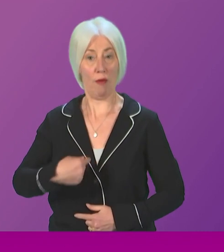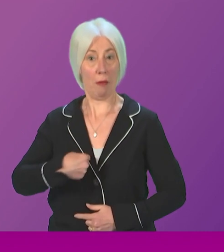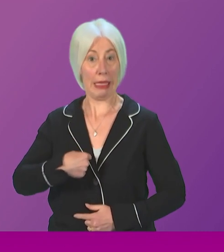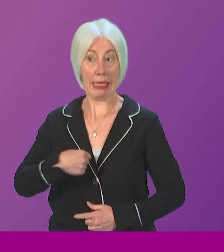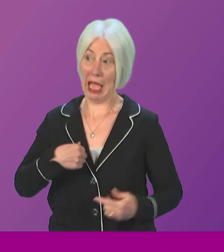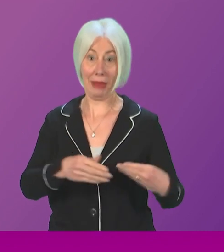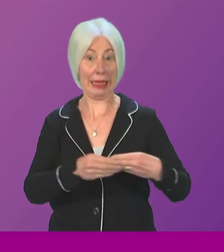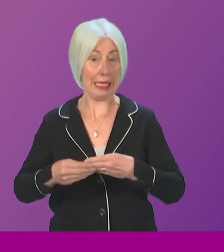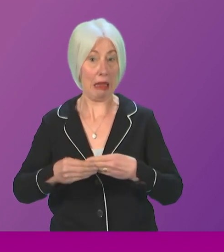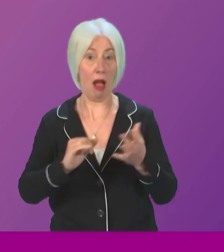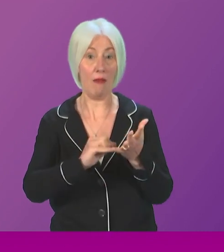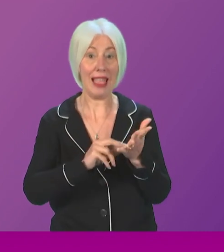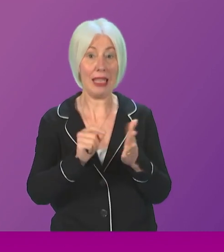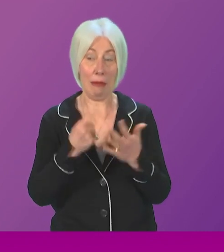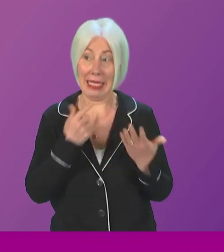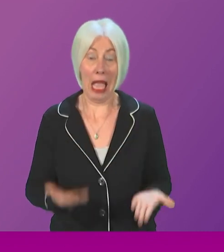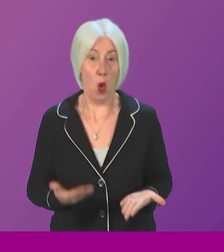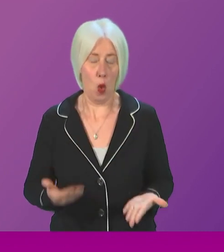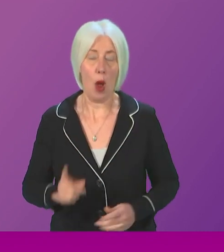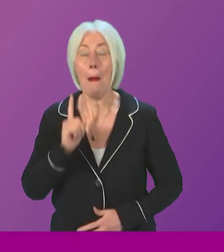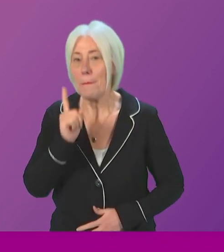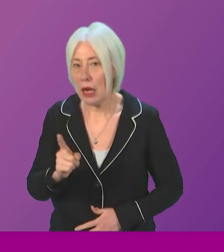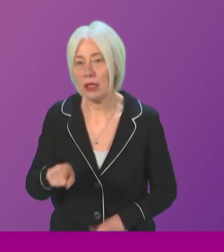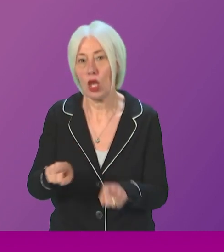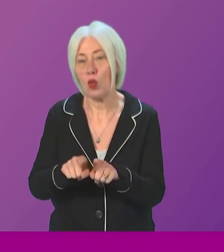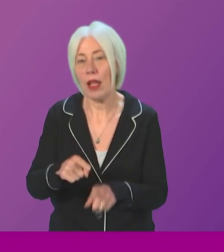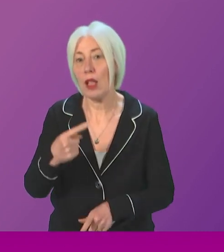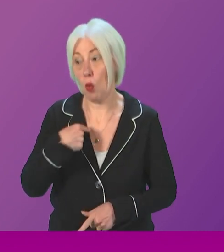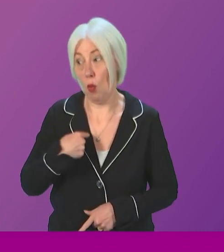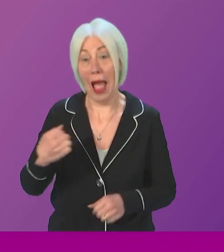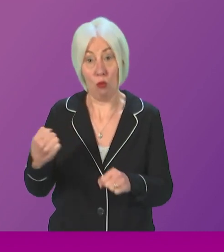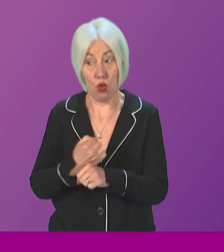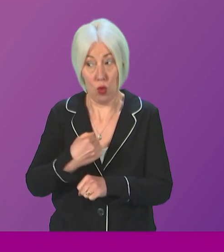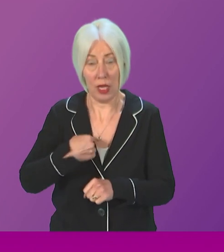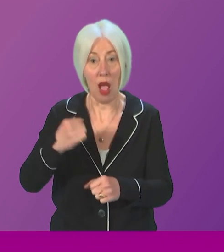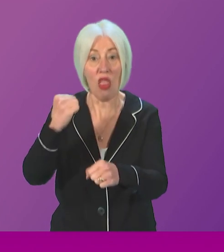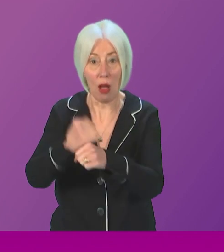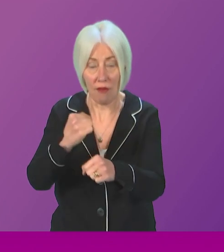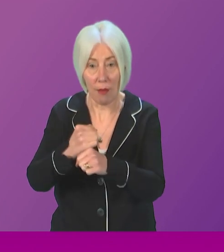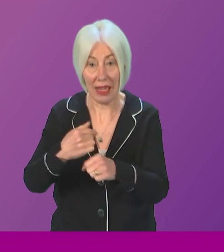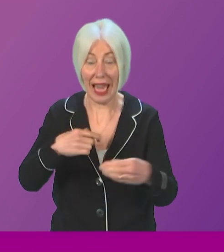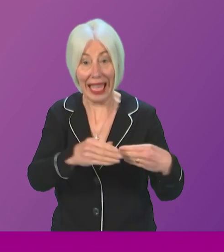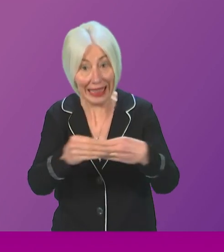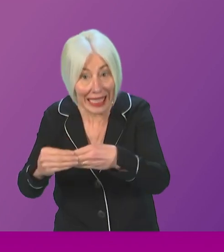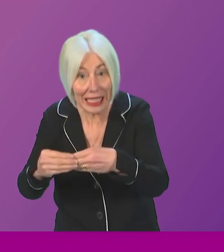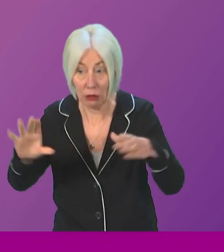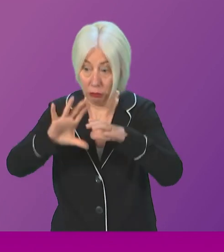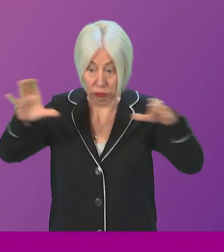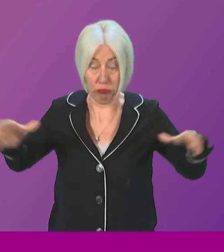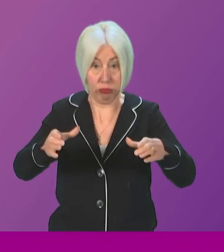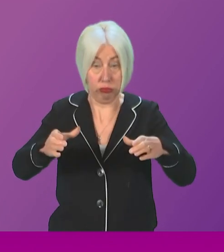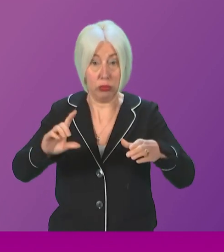as leader of the SNP. But let me also say that what I am doing and what the government I lead, what we are doing collectively,